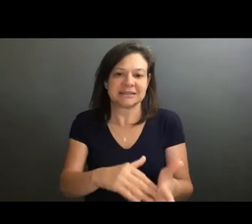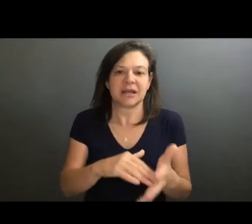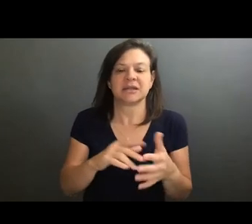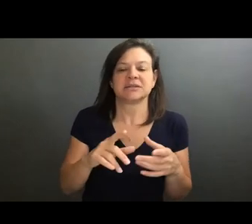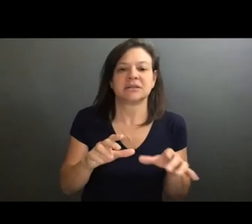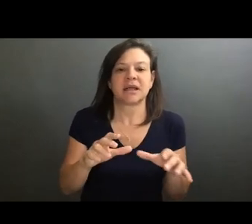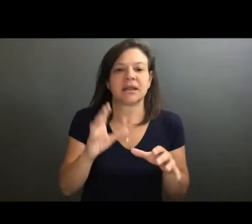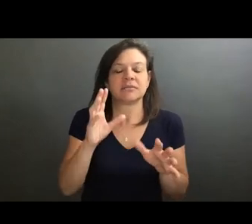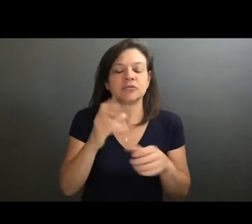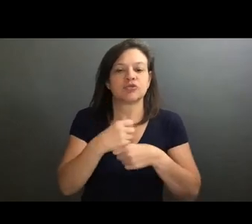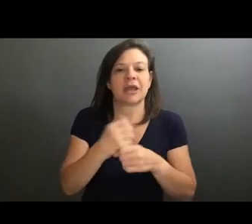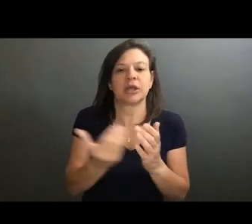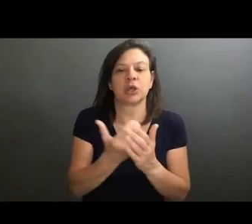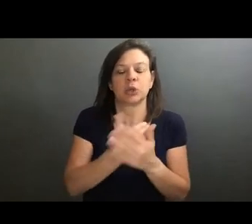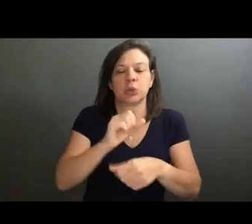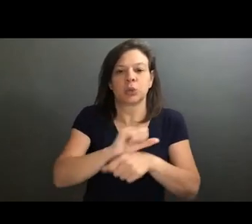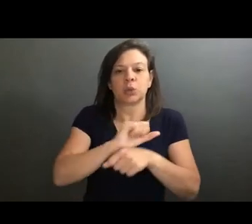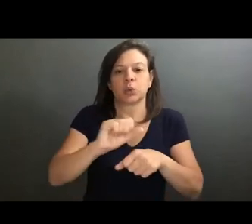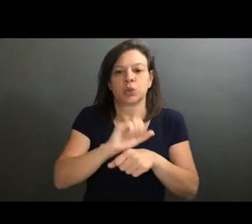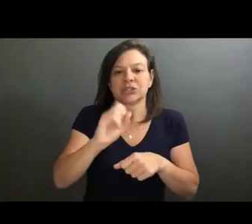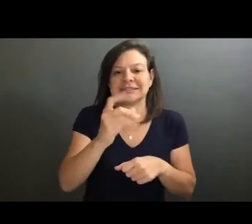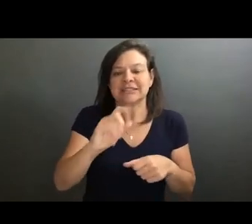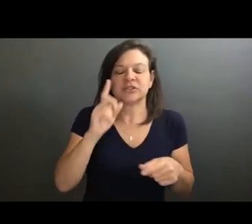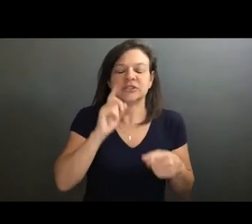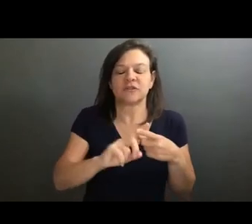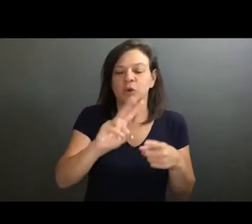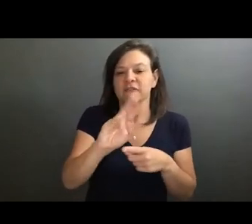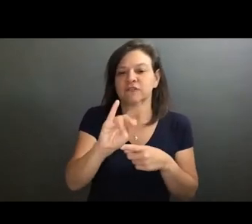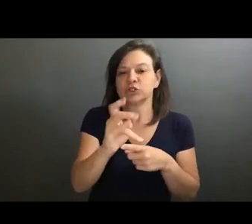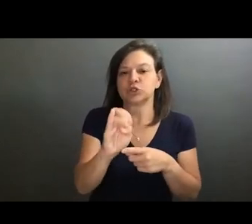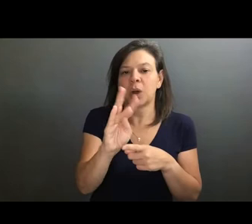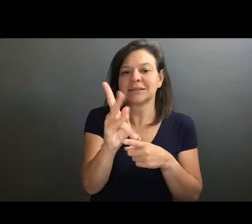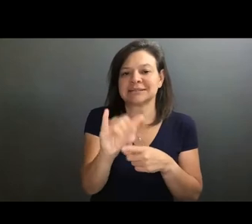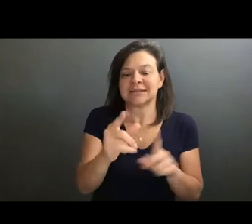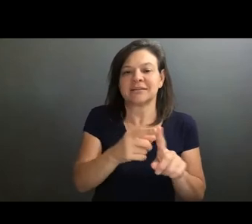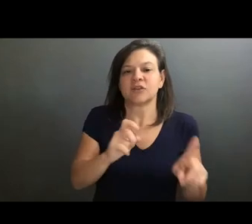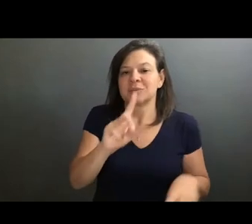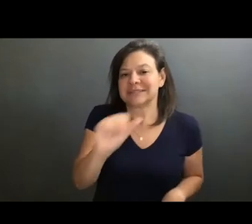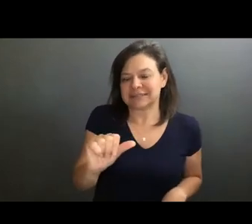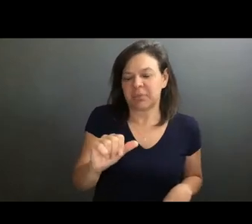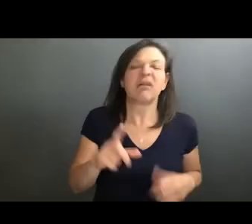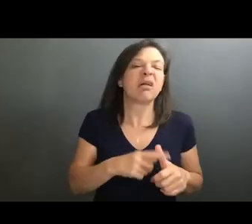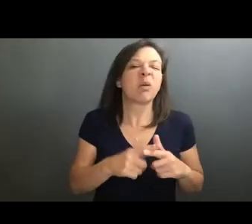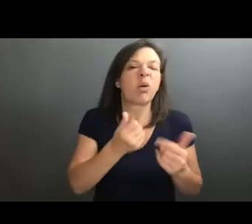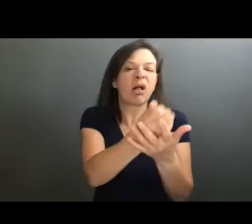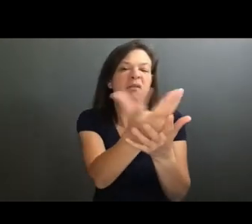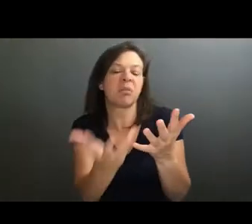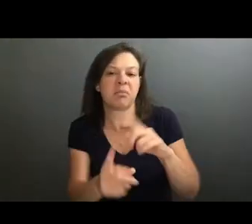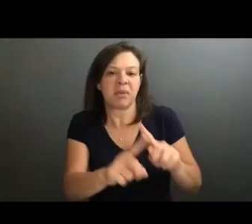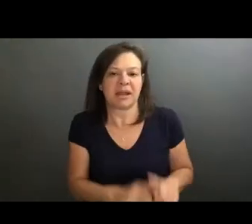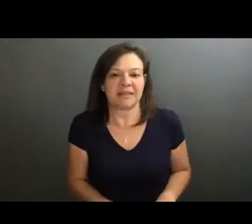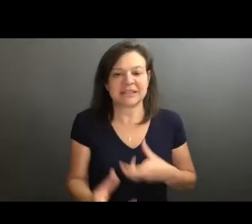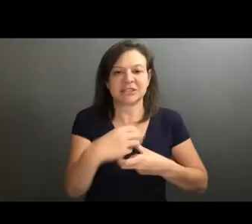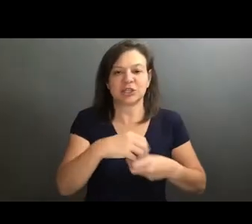series in a few years, focusing on like virtuosity from disability. And that'll involve many aspects, but one is including my